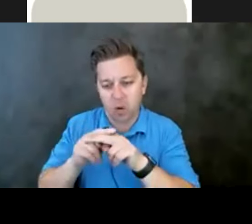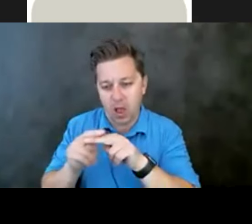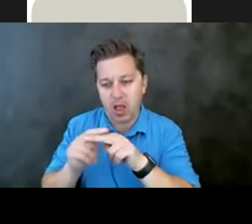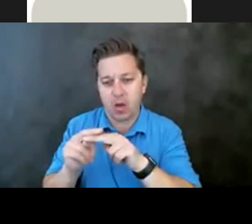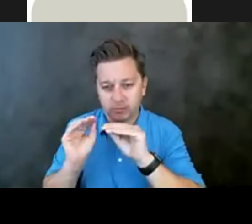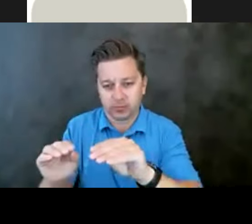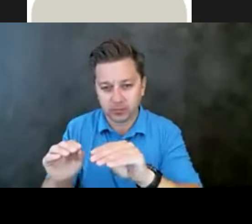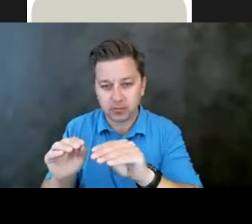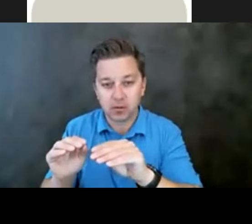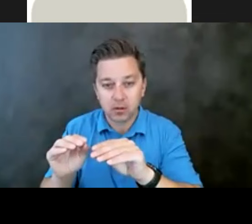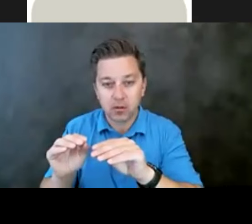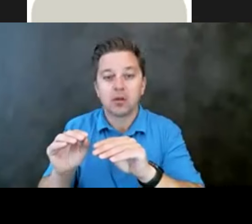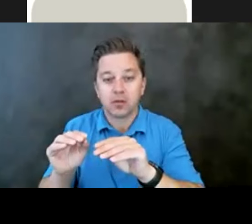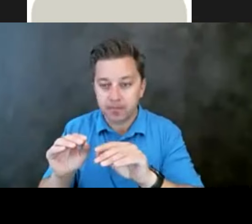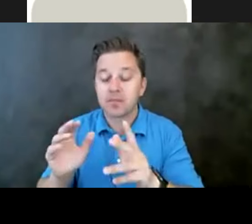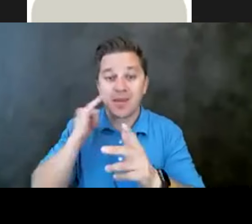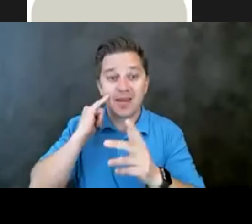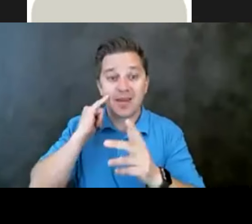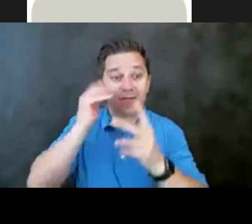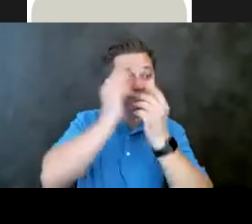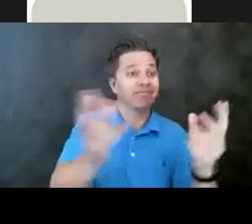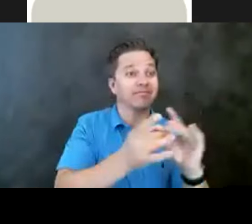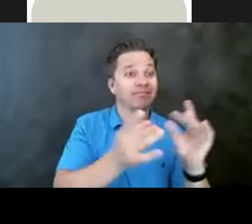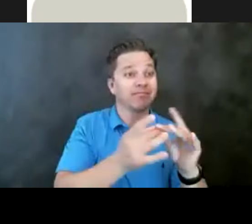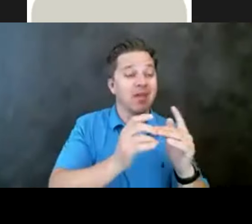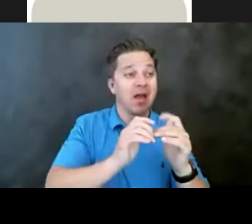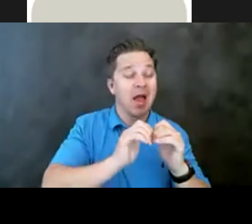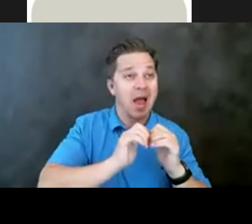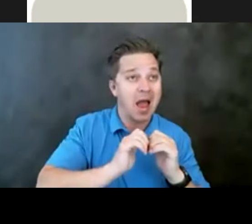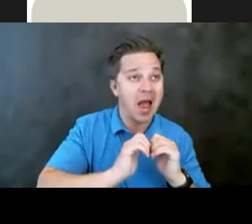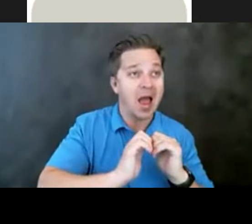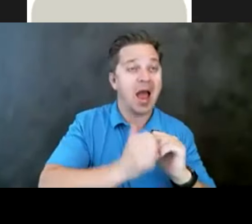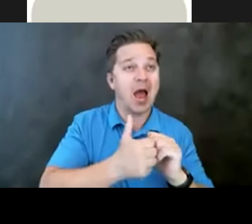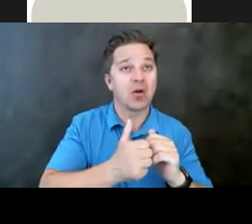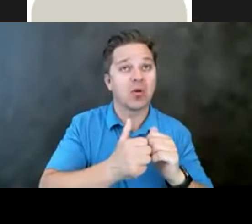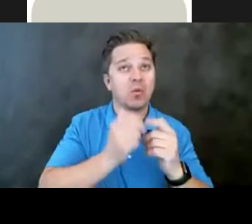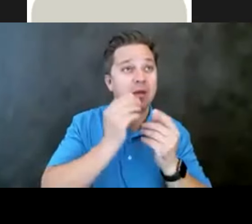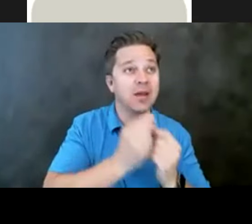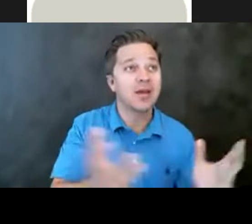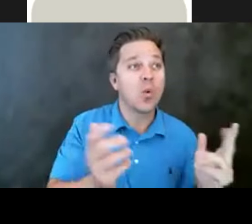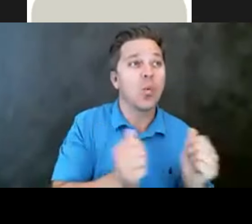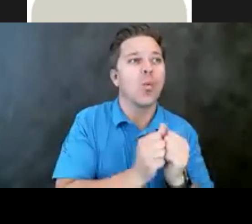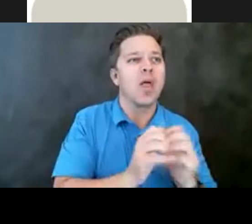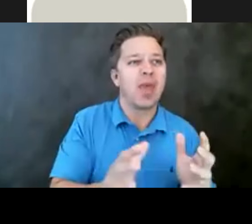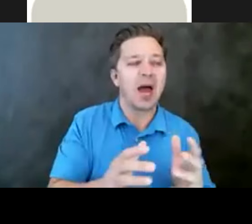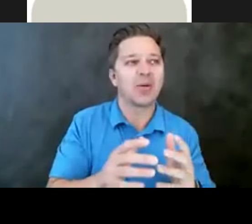messaging, how do we put out messaging that doesn't inadvertently cause a connection from suicide to the railway systems?